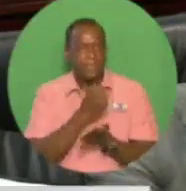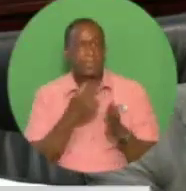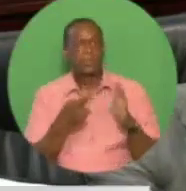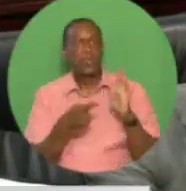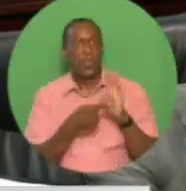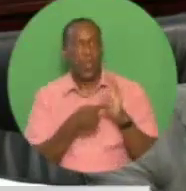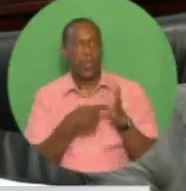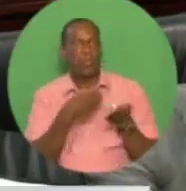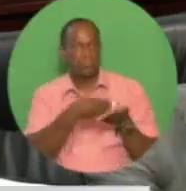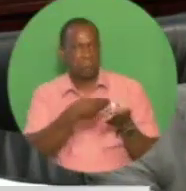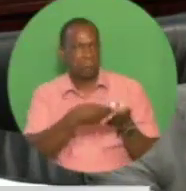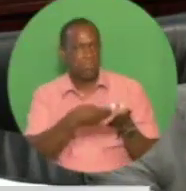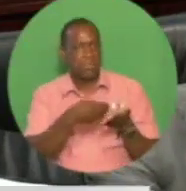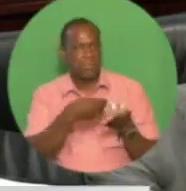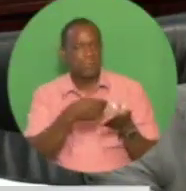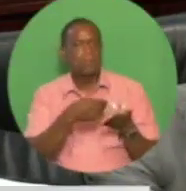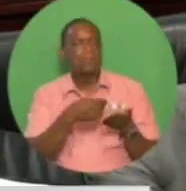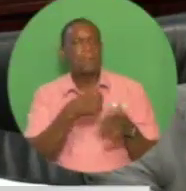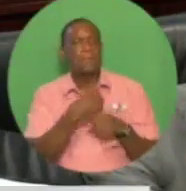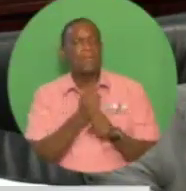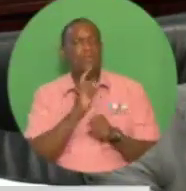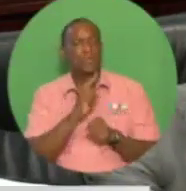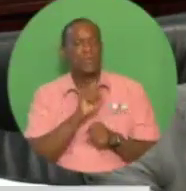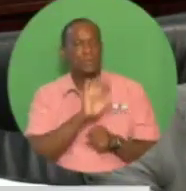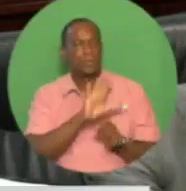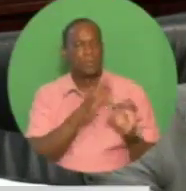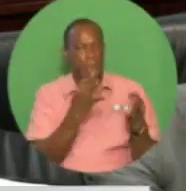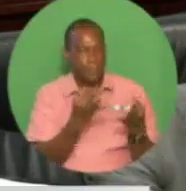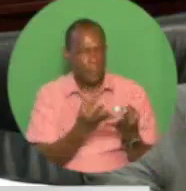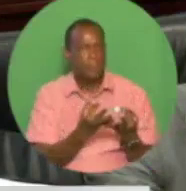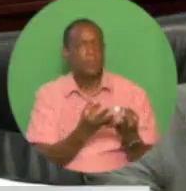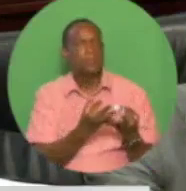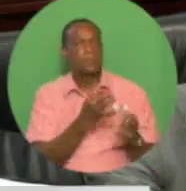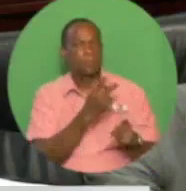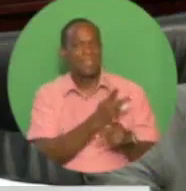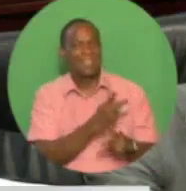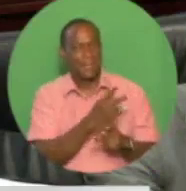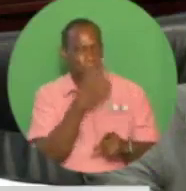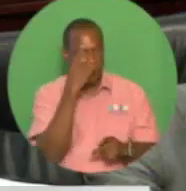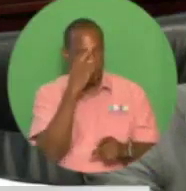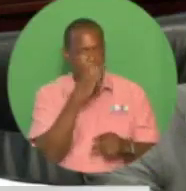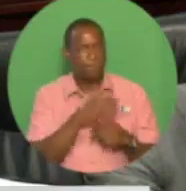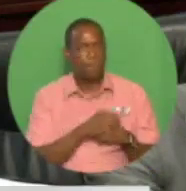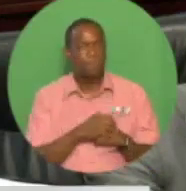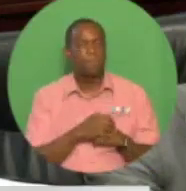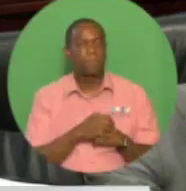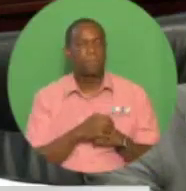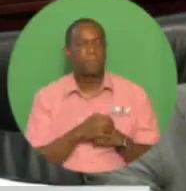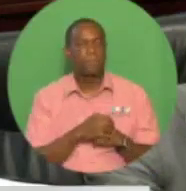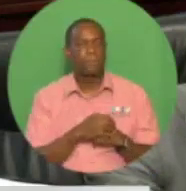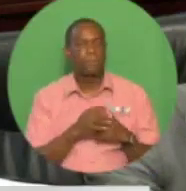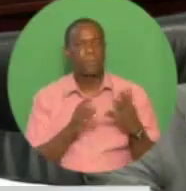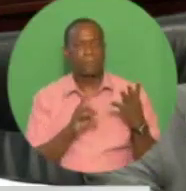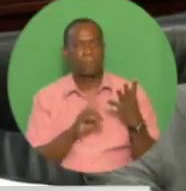families. The fourth game-changer, Madam Speaker, Sandals-Golden Grove-Tobago project,